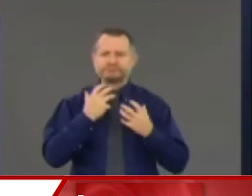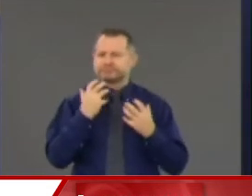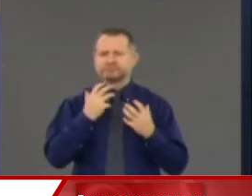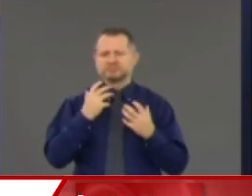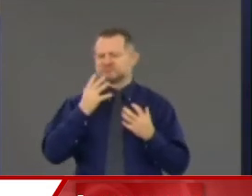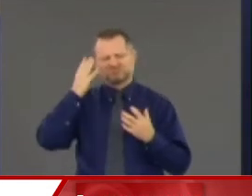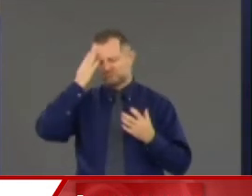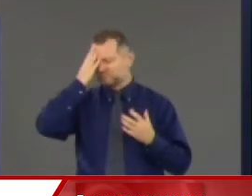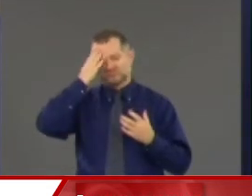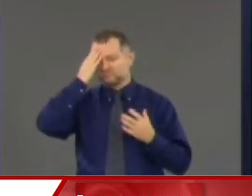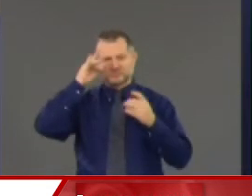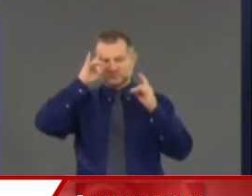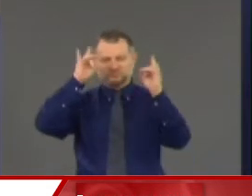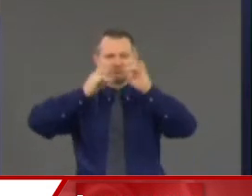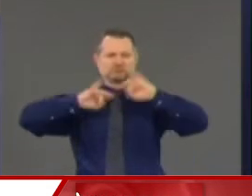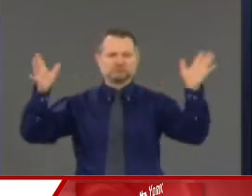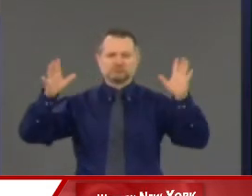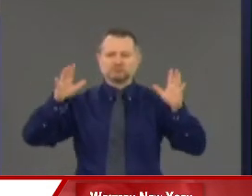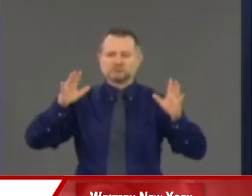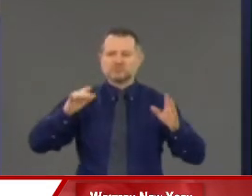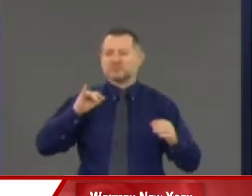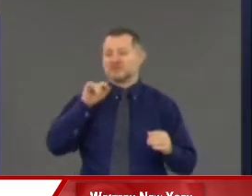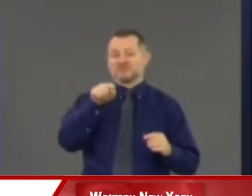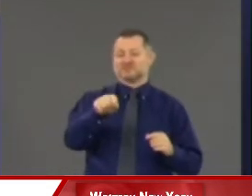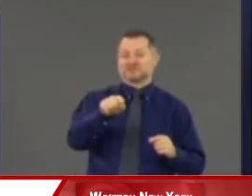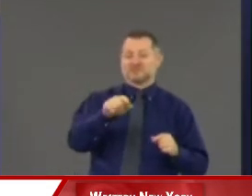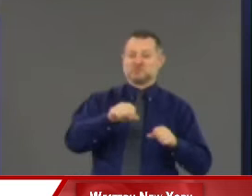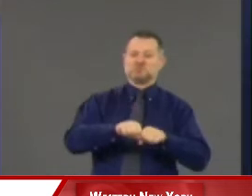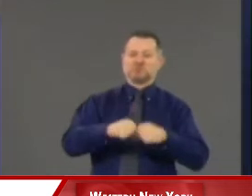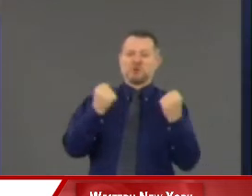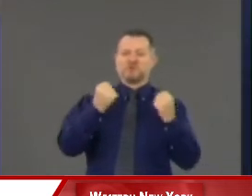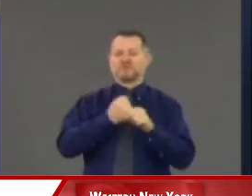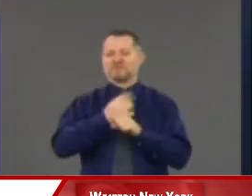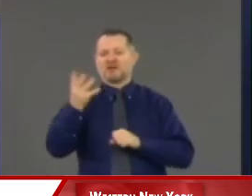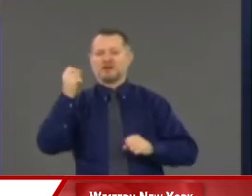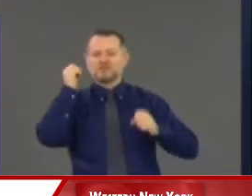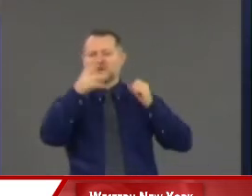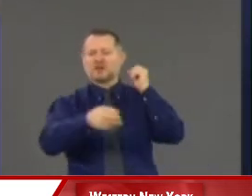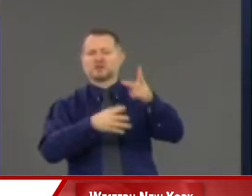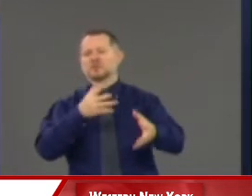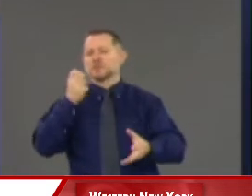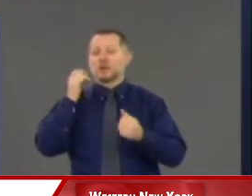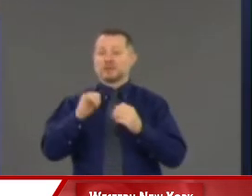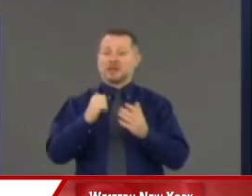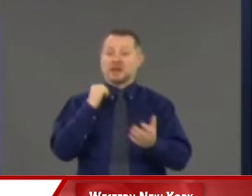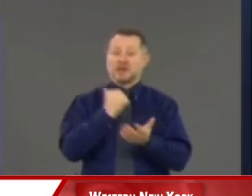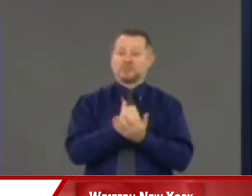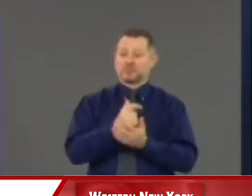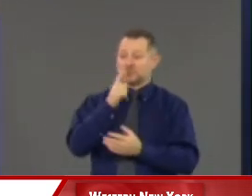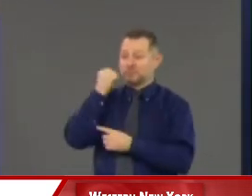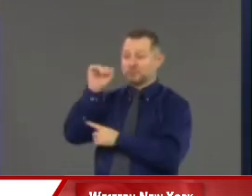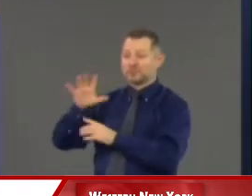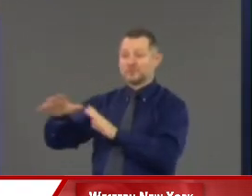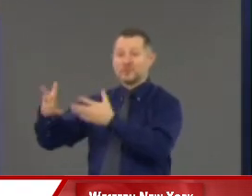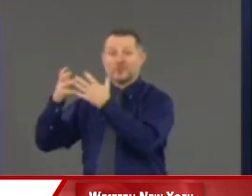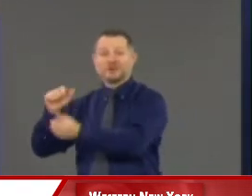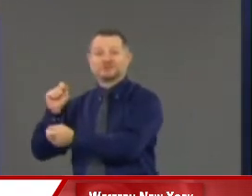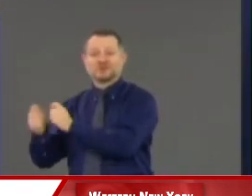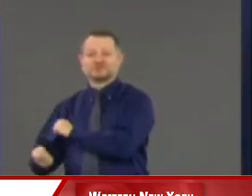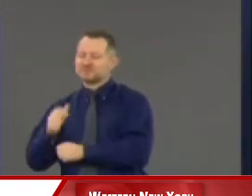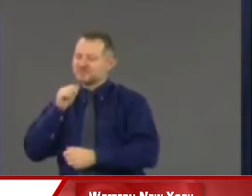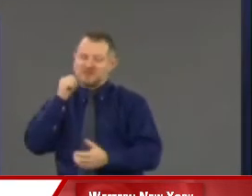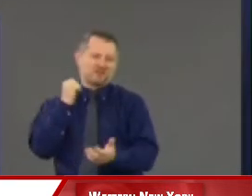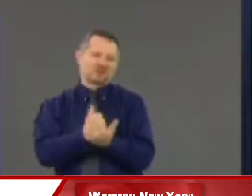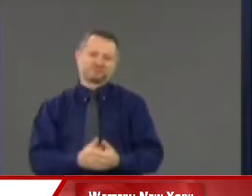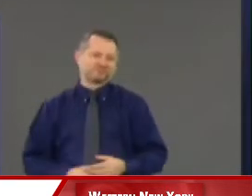has not advanced the cause of the protesters, which I